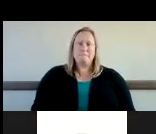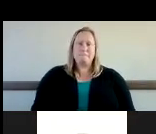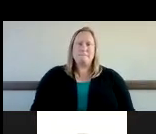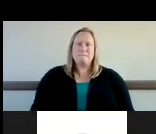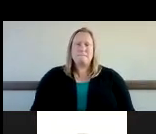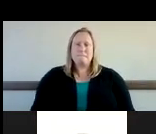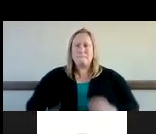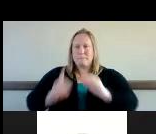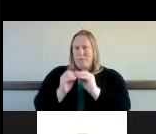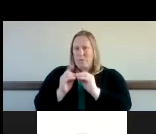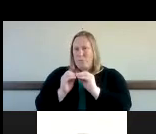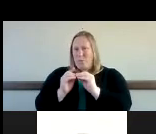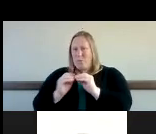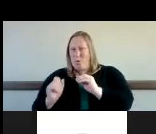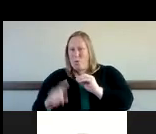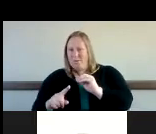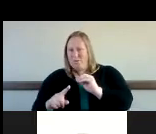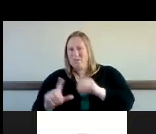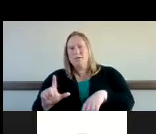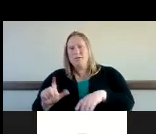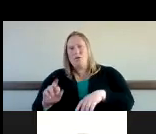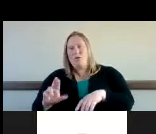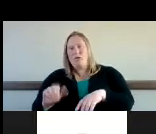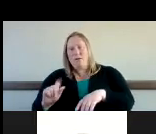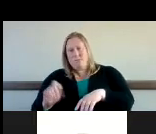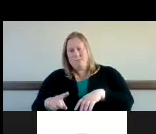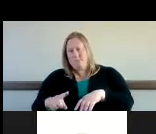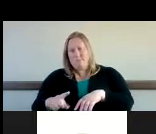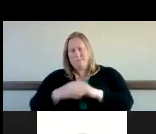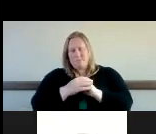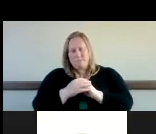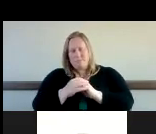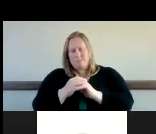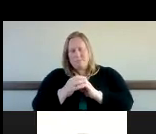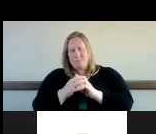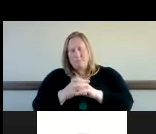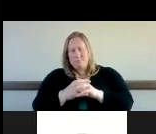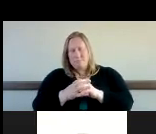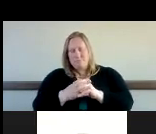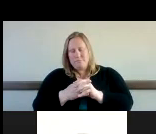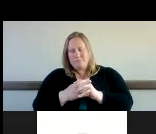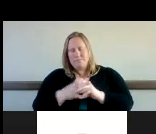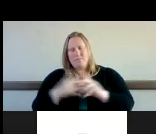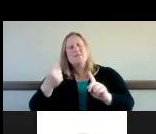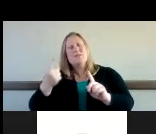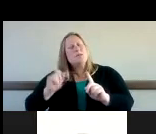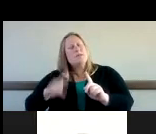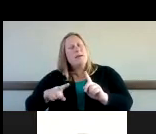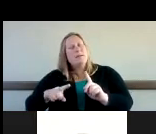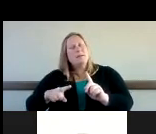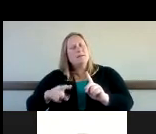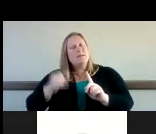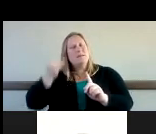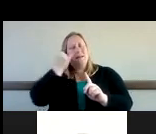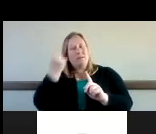one more question um and i actually just answered it um but it's someone was asking whether if someone was enrolled in a long